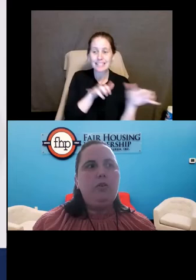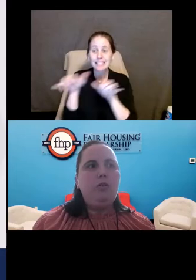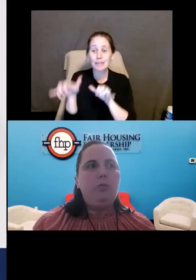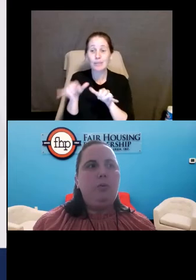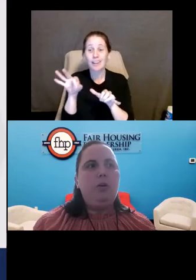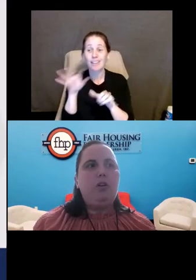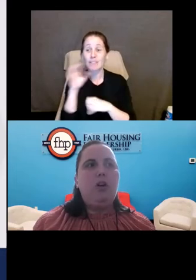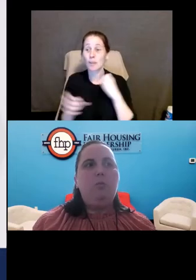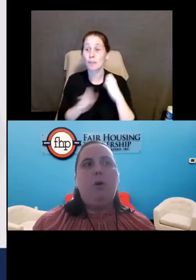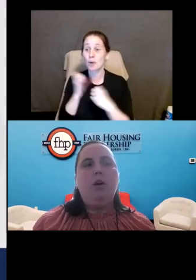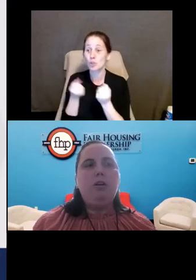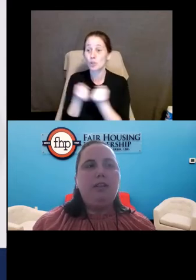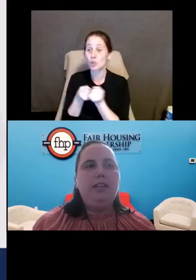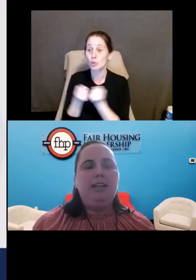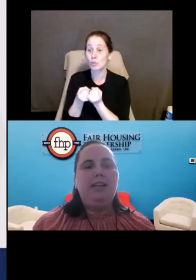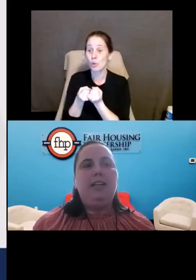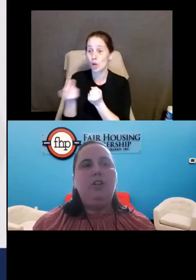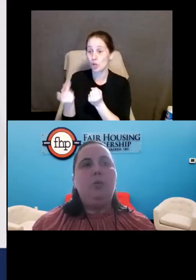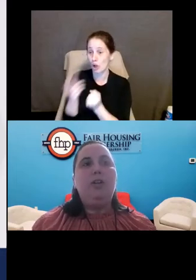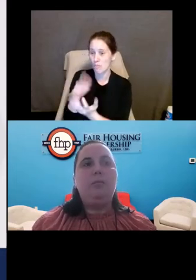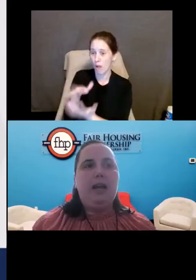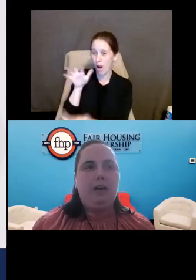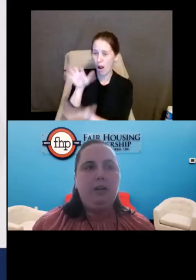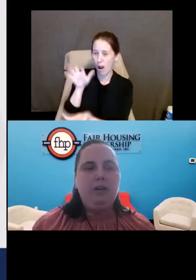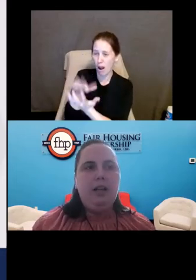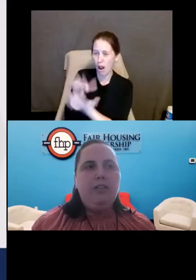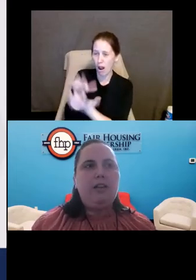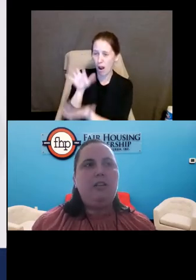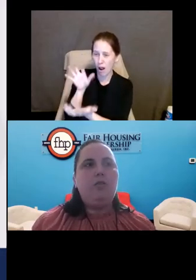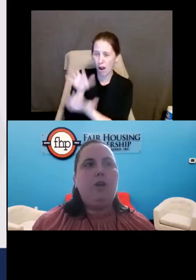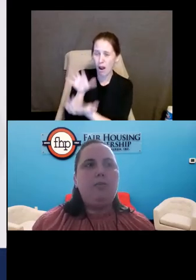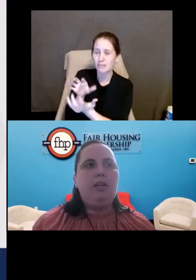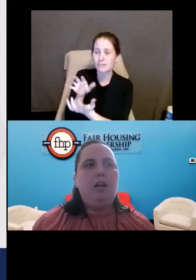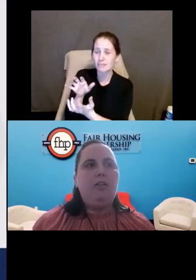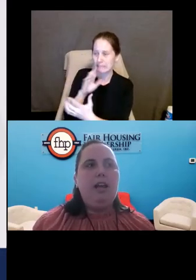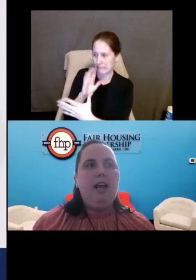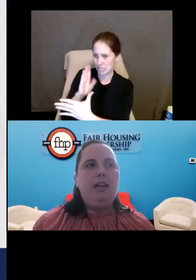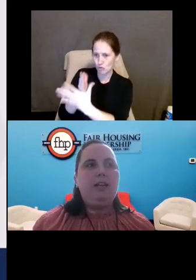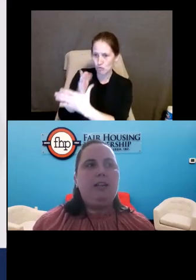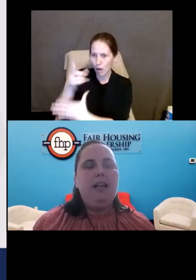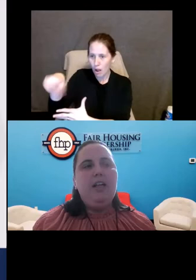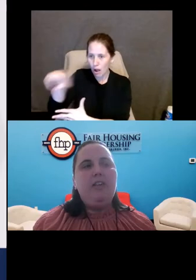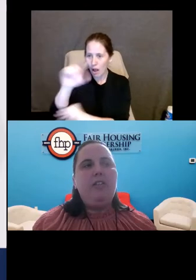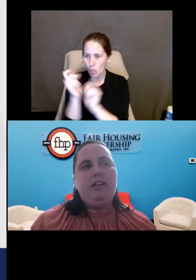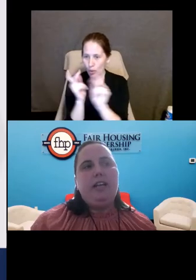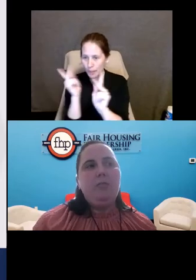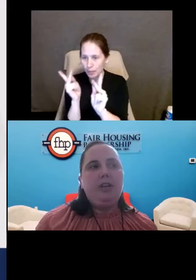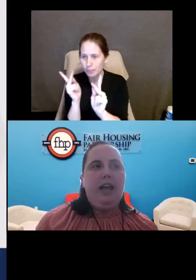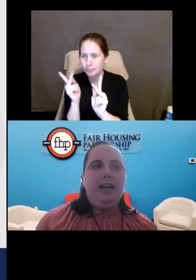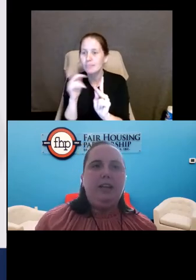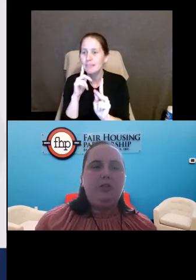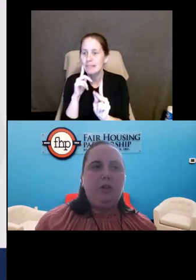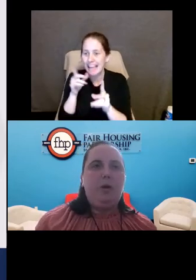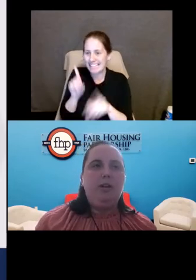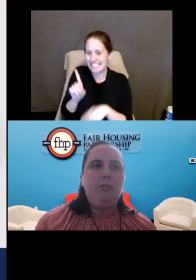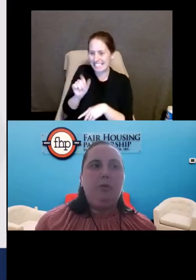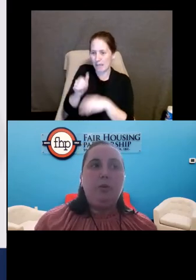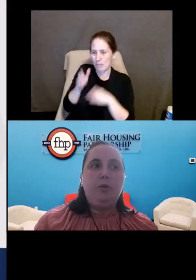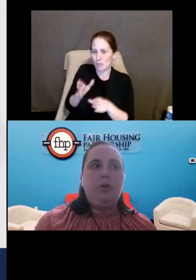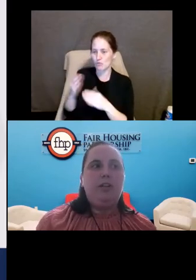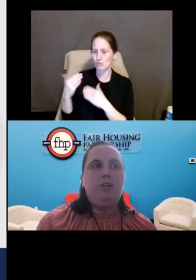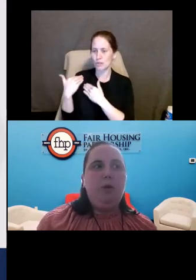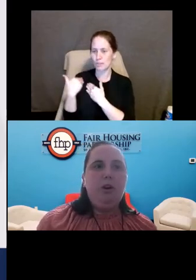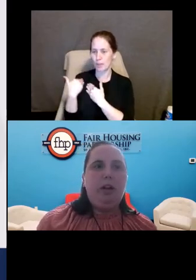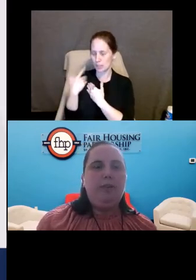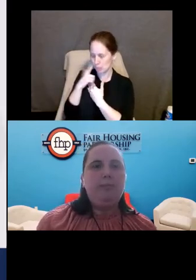if an emotional support dog barks in a continuous manner that's disrupting other tenants, then the disabled tenant is responsible